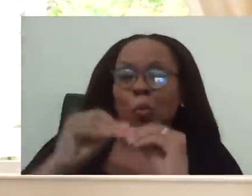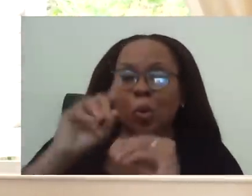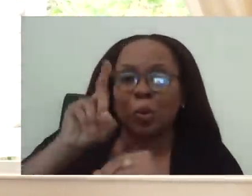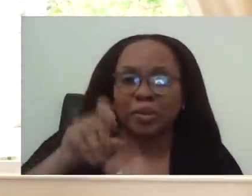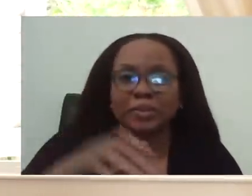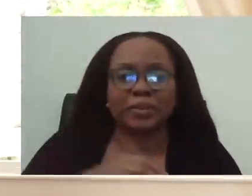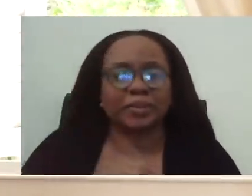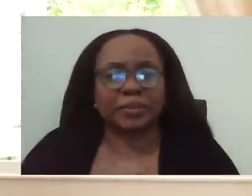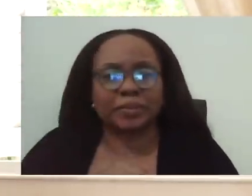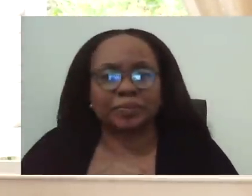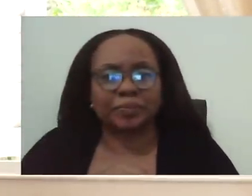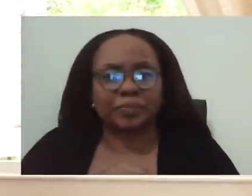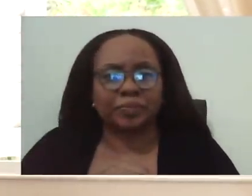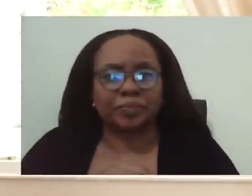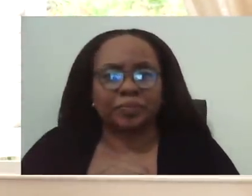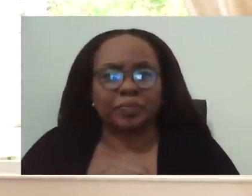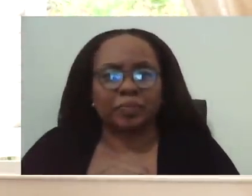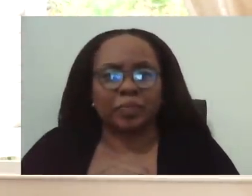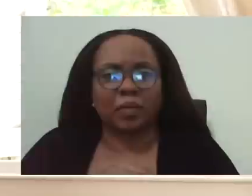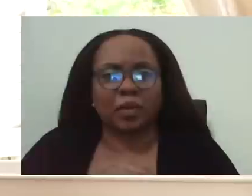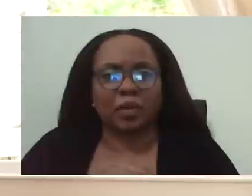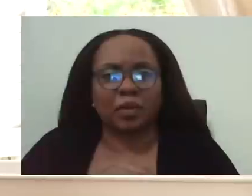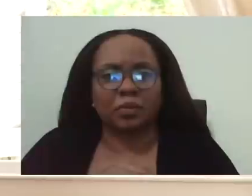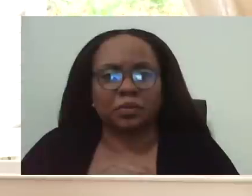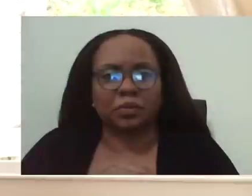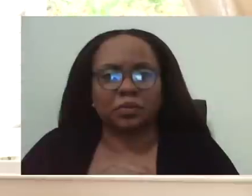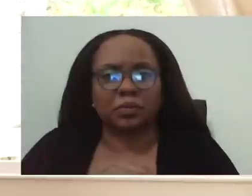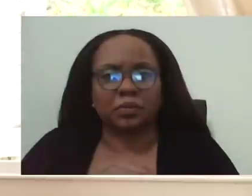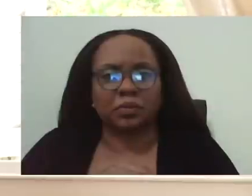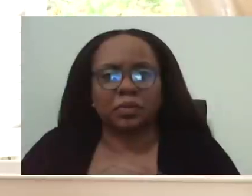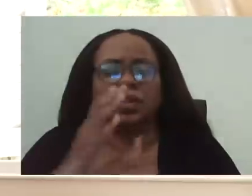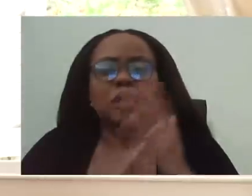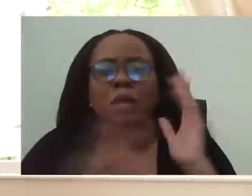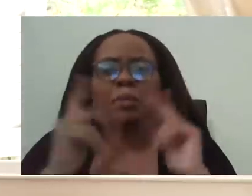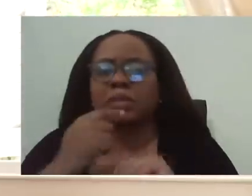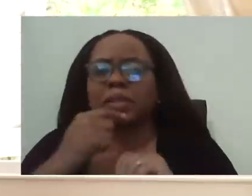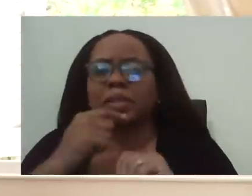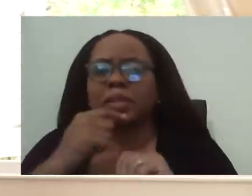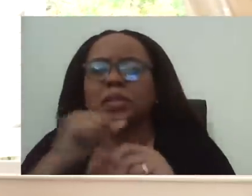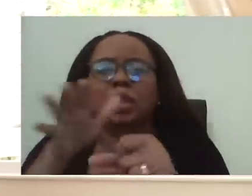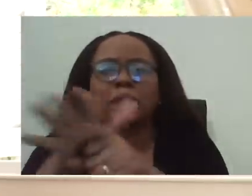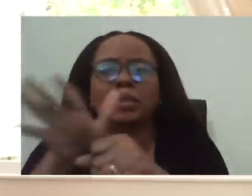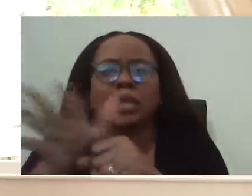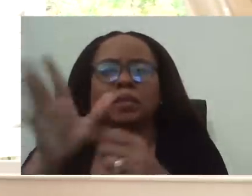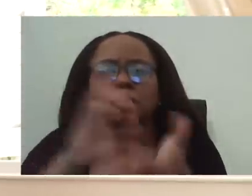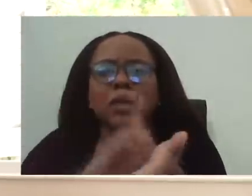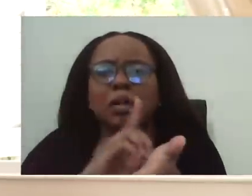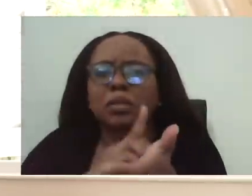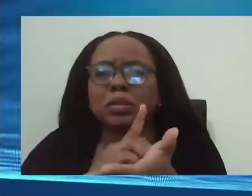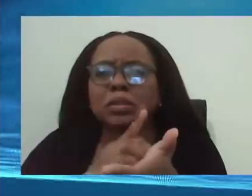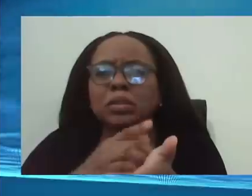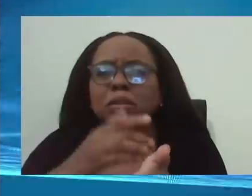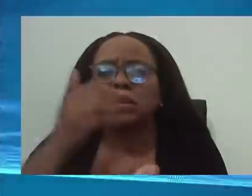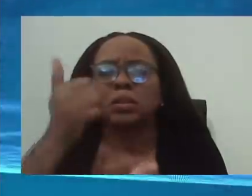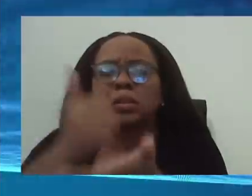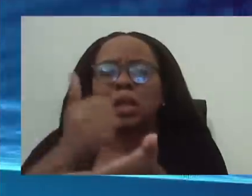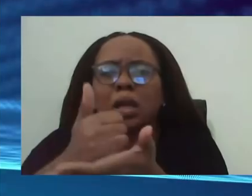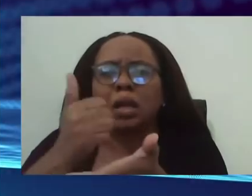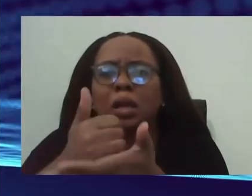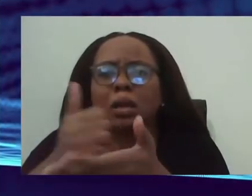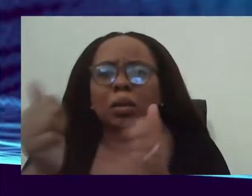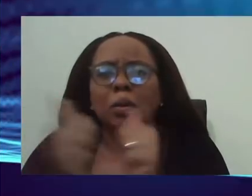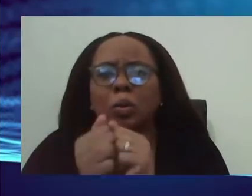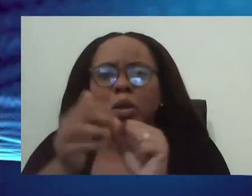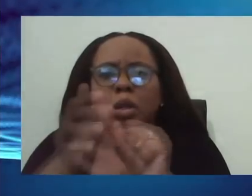you don't get enough doctors coming forward. What are the issues there? Doctors coming forward to assist in the whole, uh, pandemic exercise.